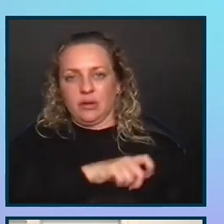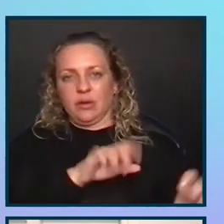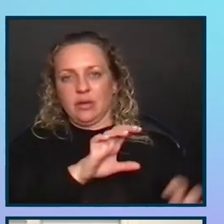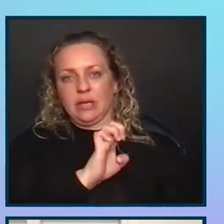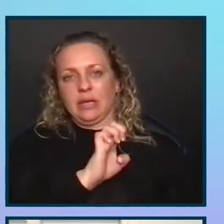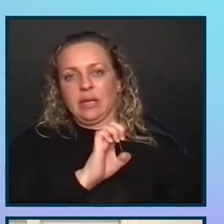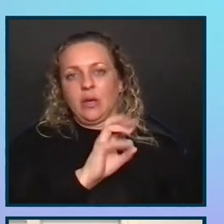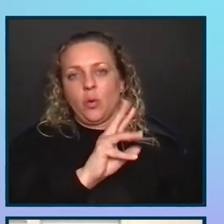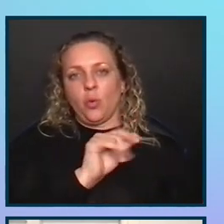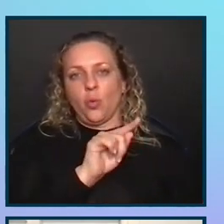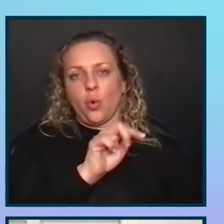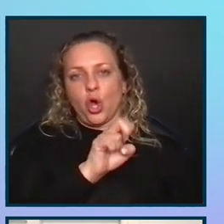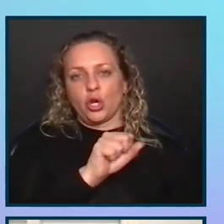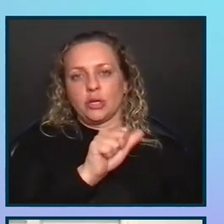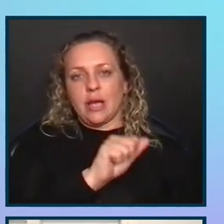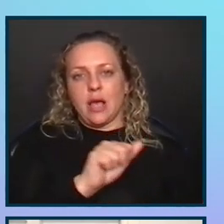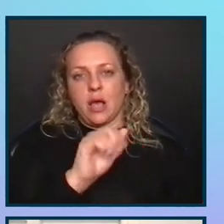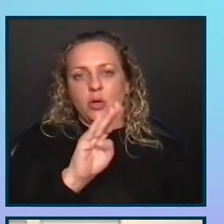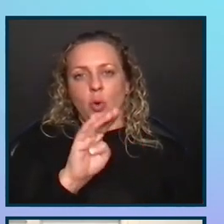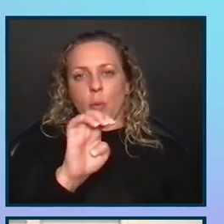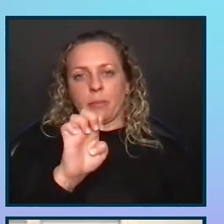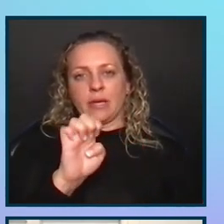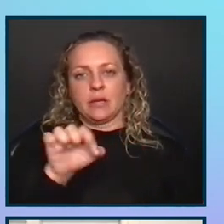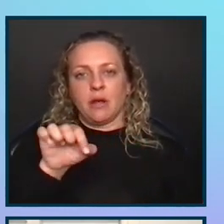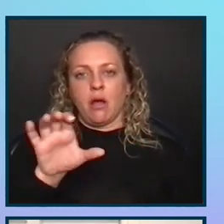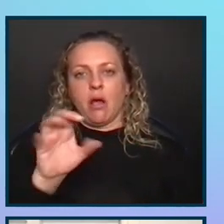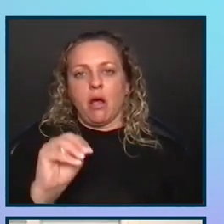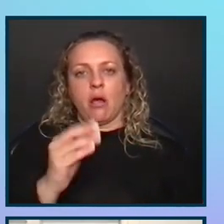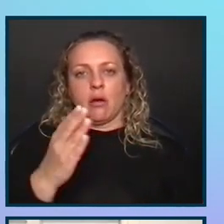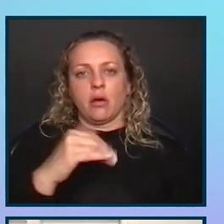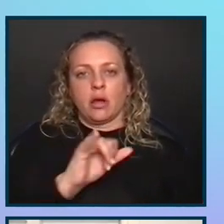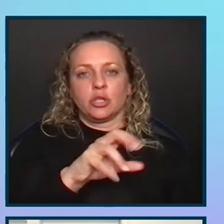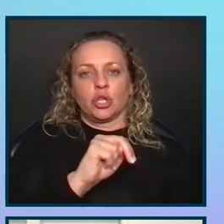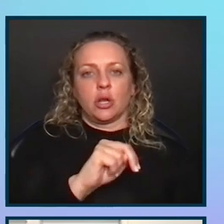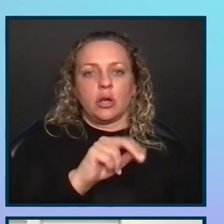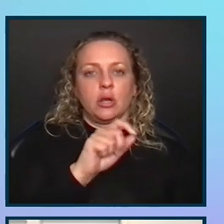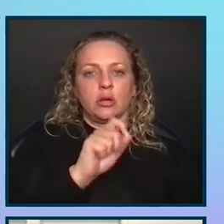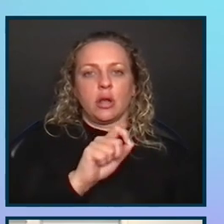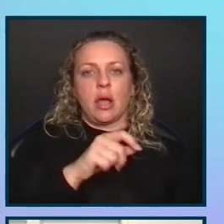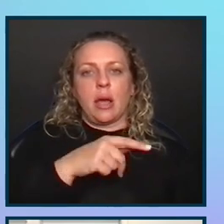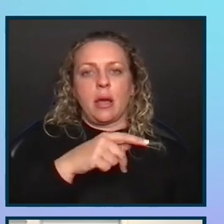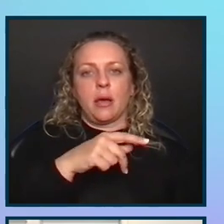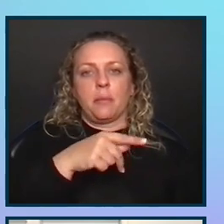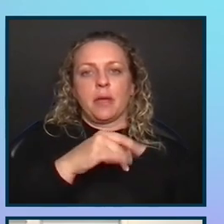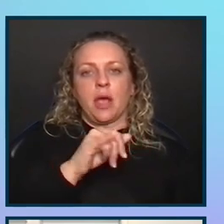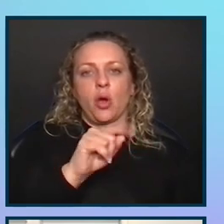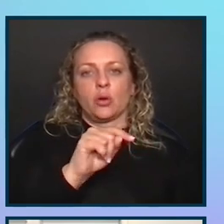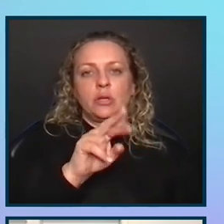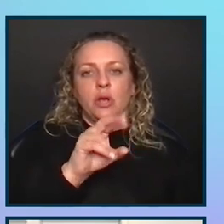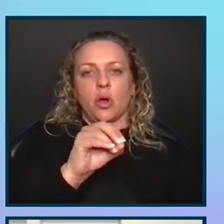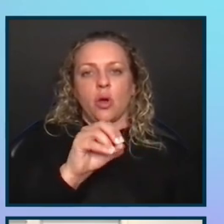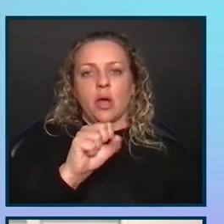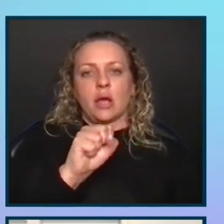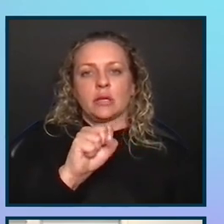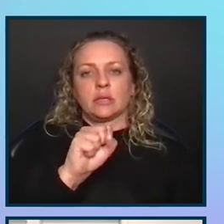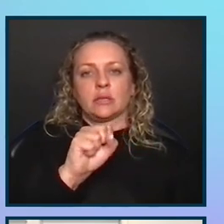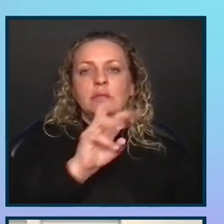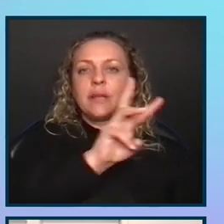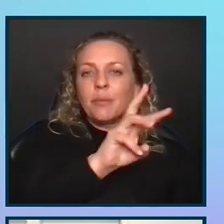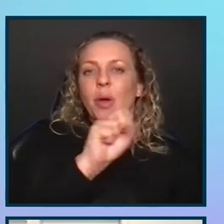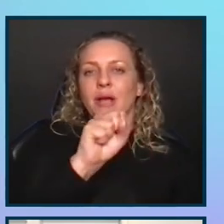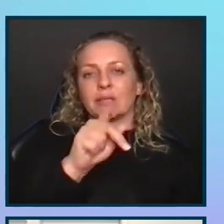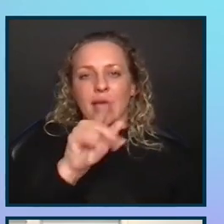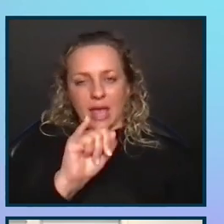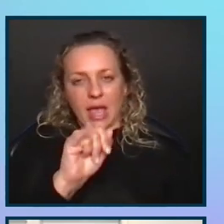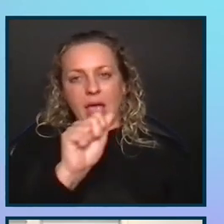ewaters at adobe.com. And John is john.piotrowski, P-I-O-T-R-O-W-S-K-I